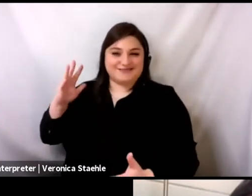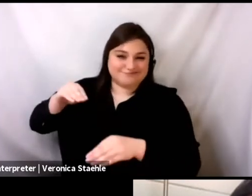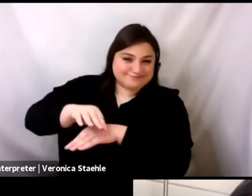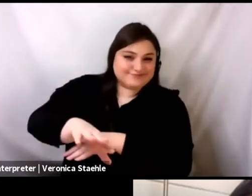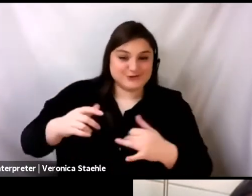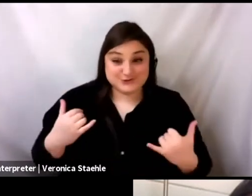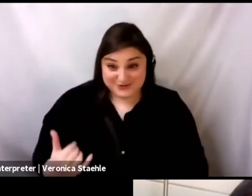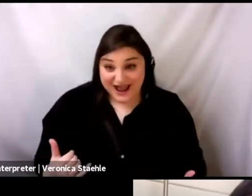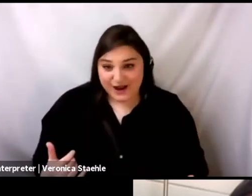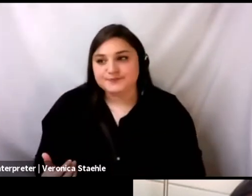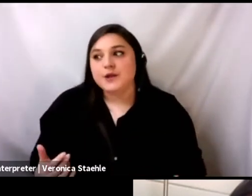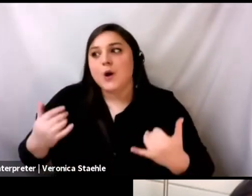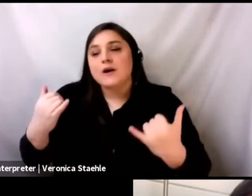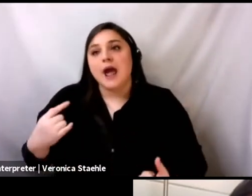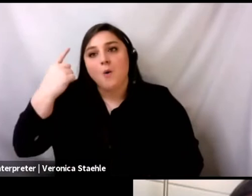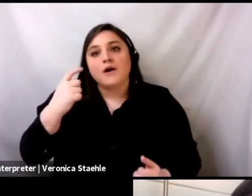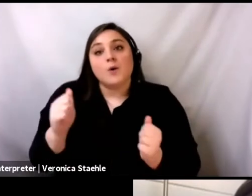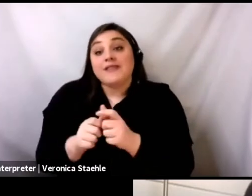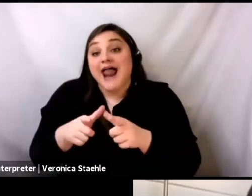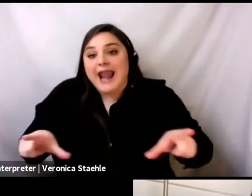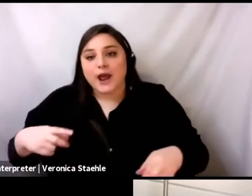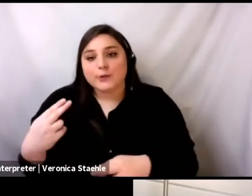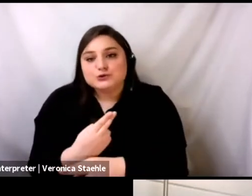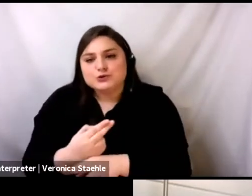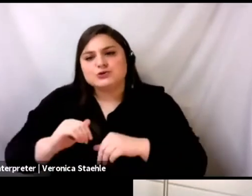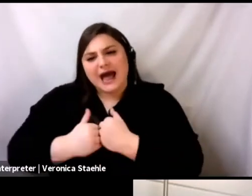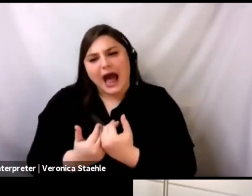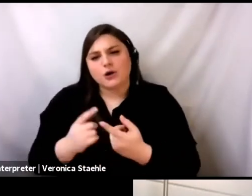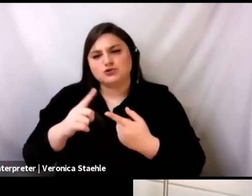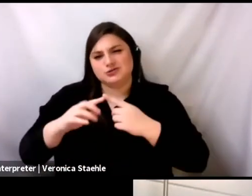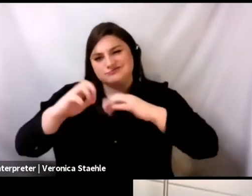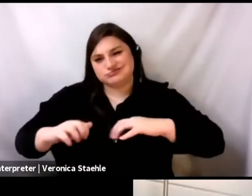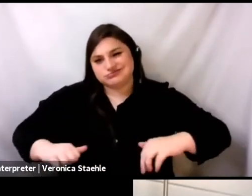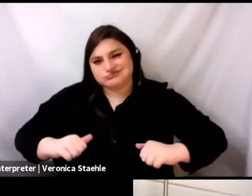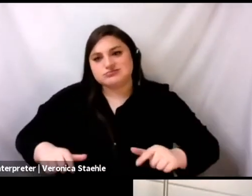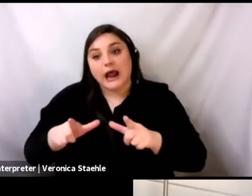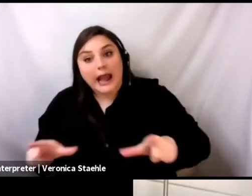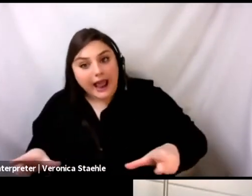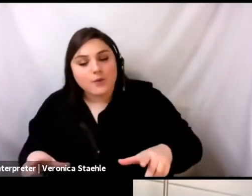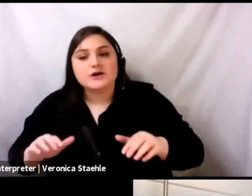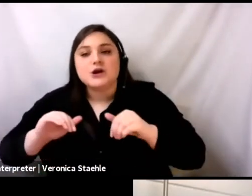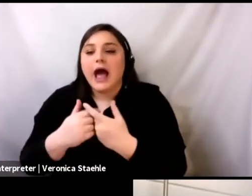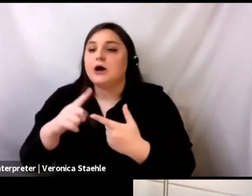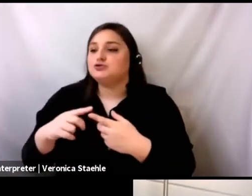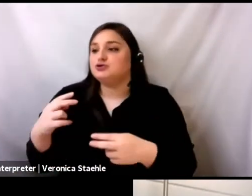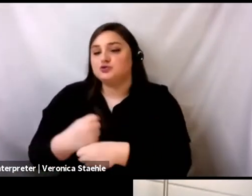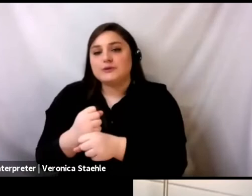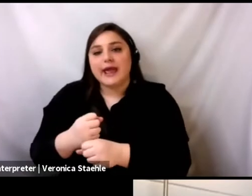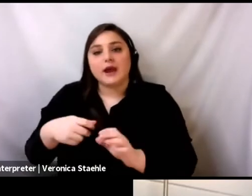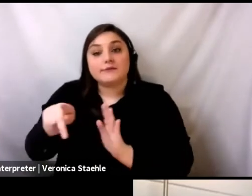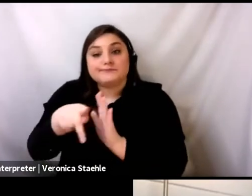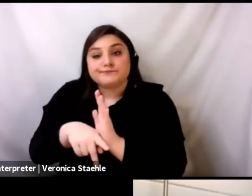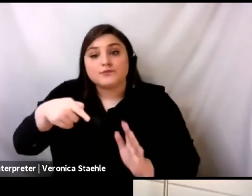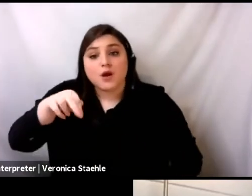especially, um, if we want to use integrate, um, layers of protocols and frameworks that